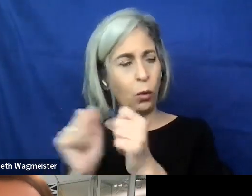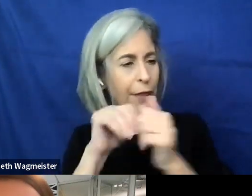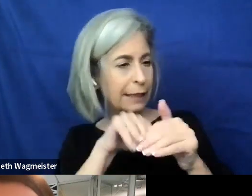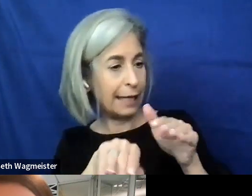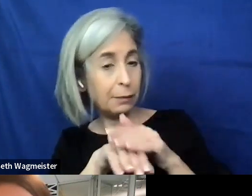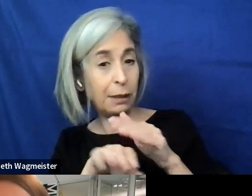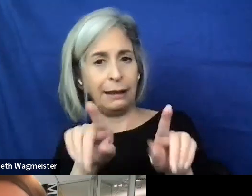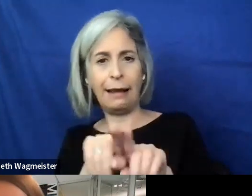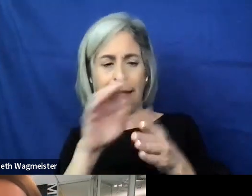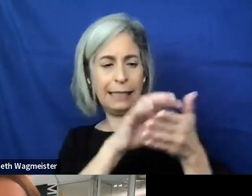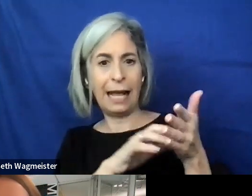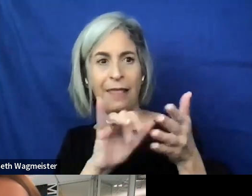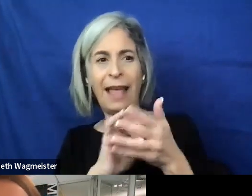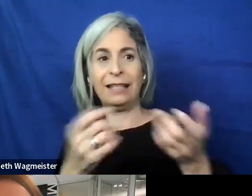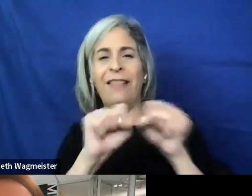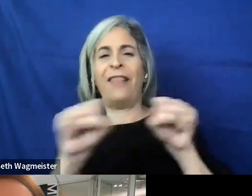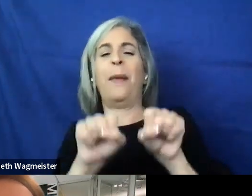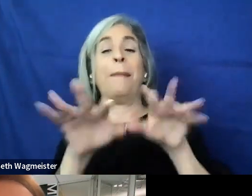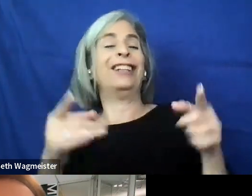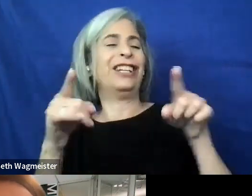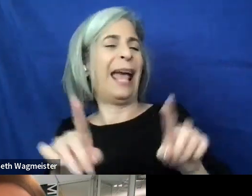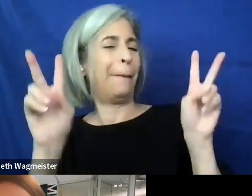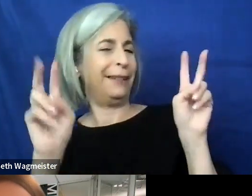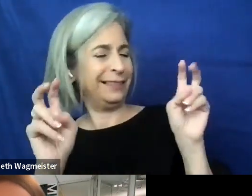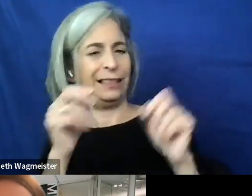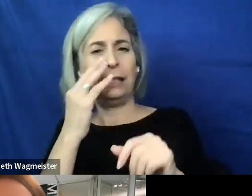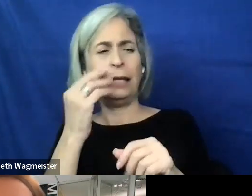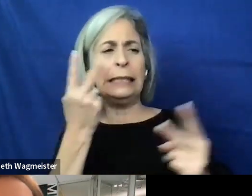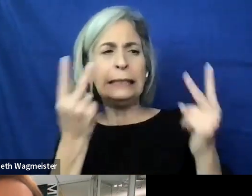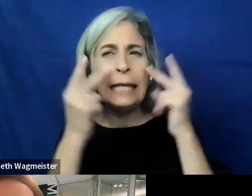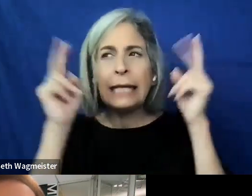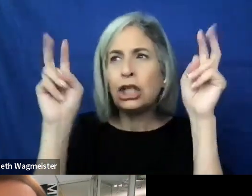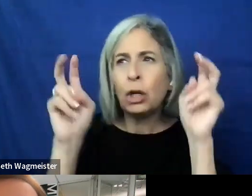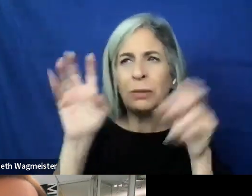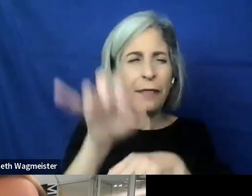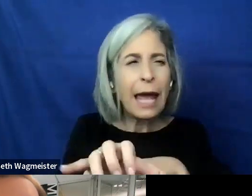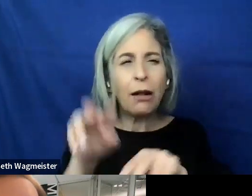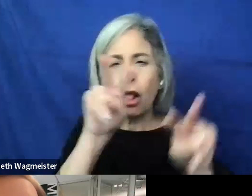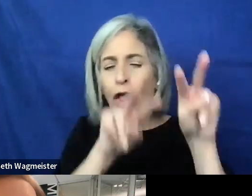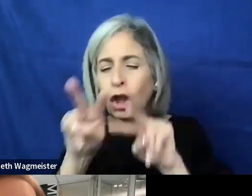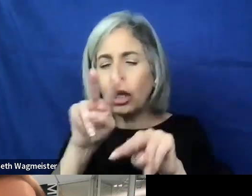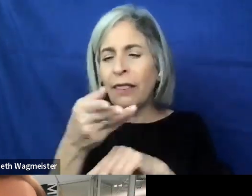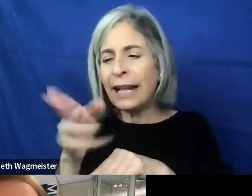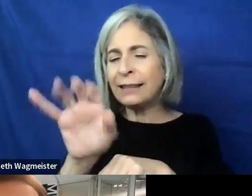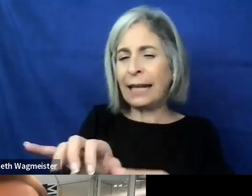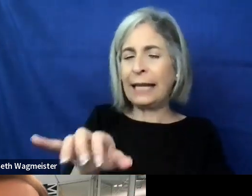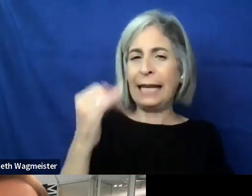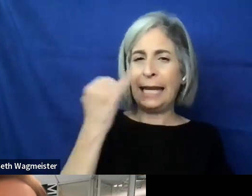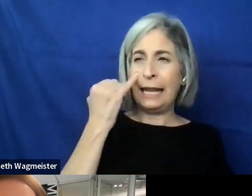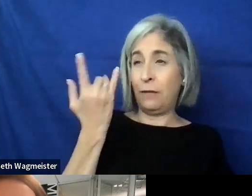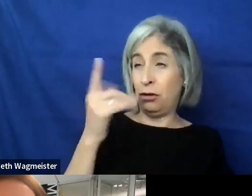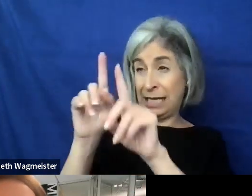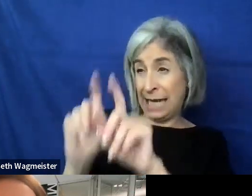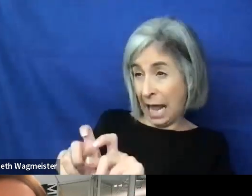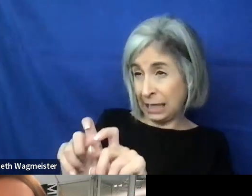and design, that's where the magic happens. So I think, you know, seeing those terms and looking at things like if they're in test, maybe